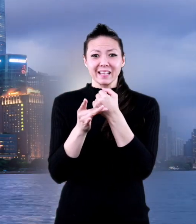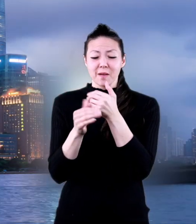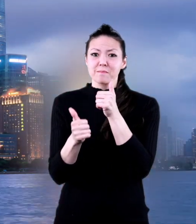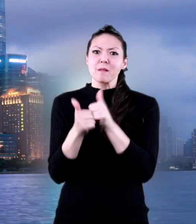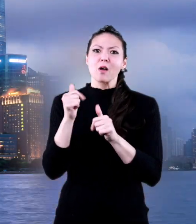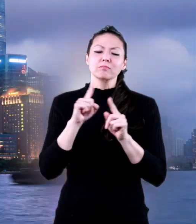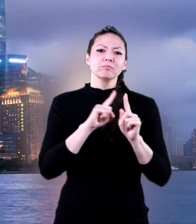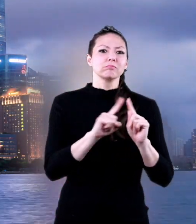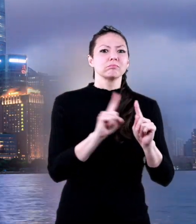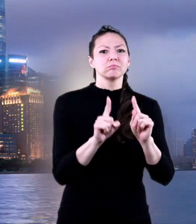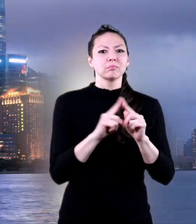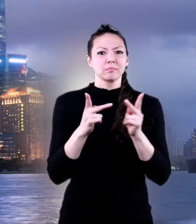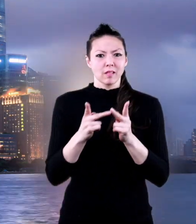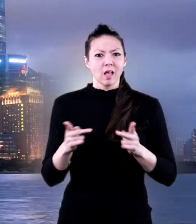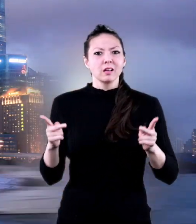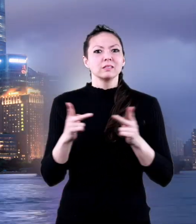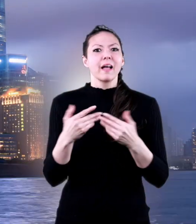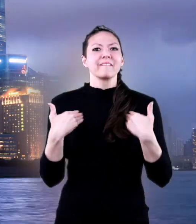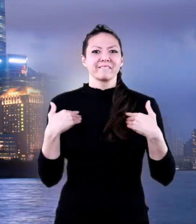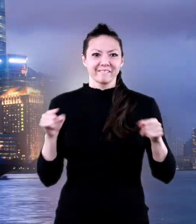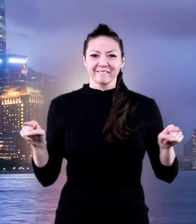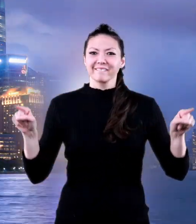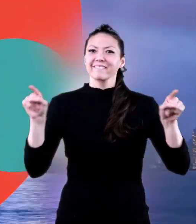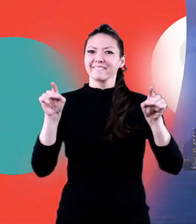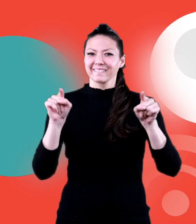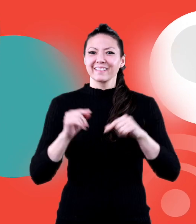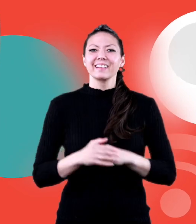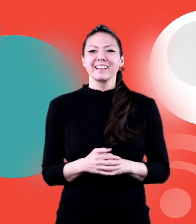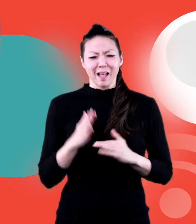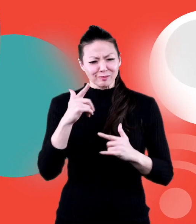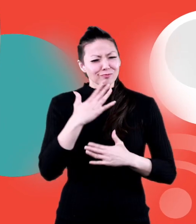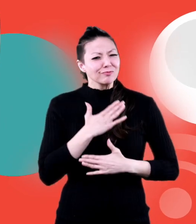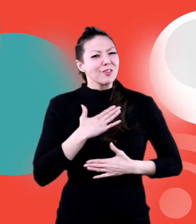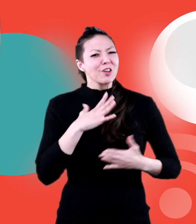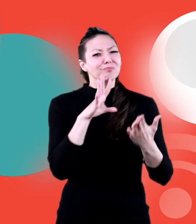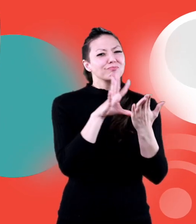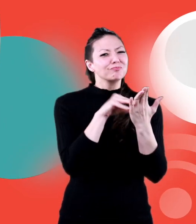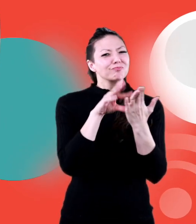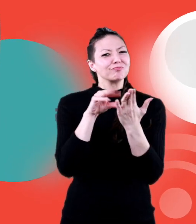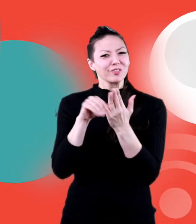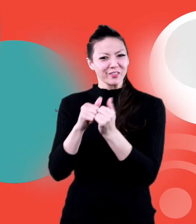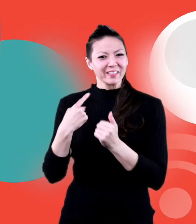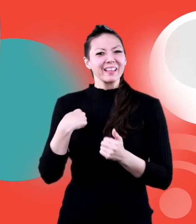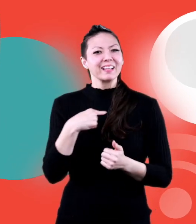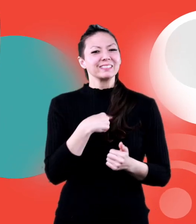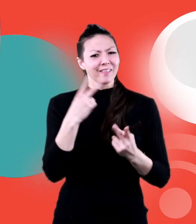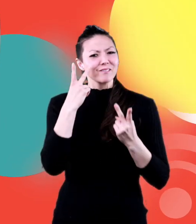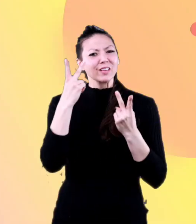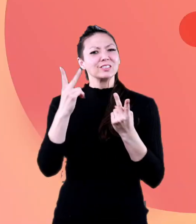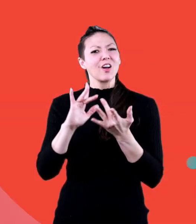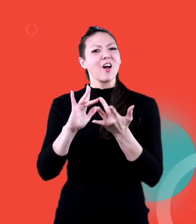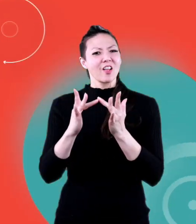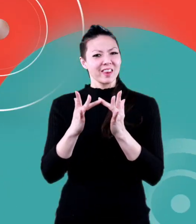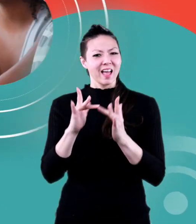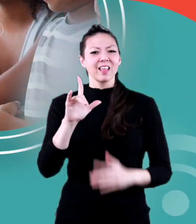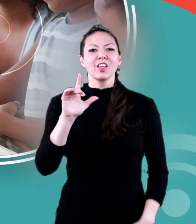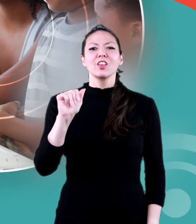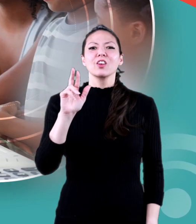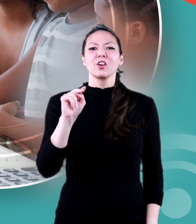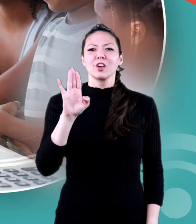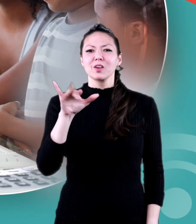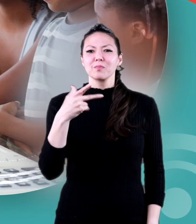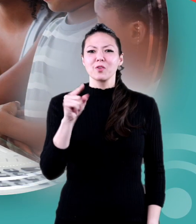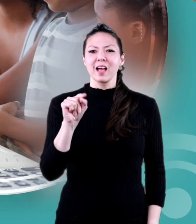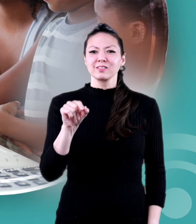even the most random of places. Hope you had fun learning with us. Visit us at learnbright